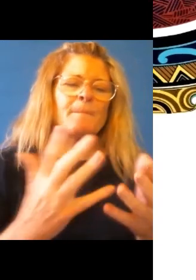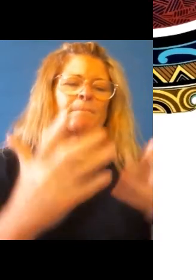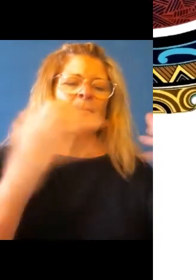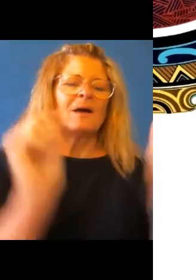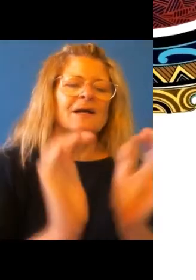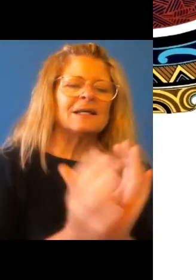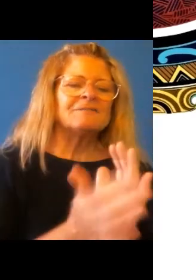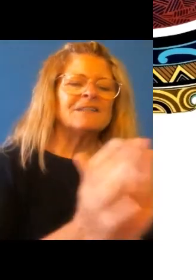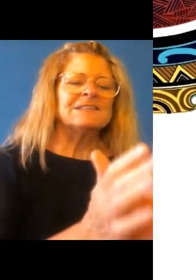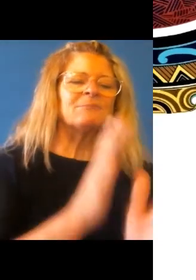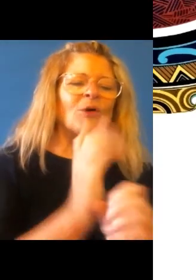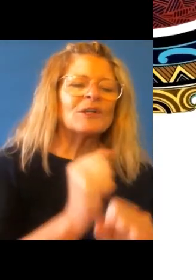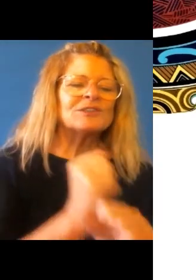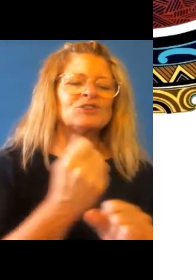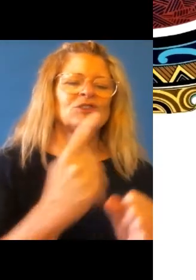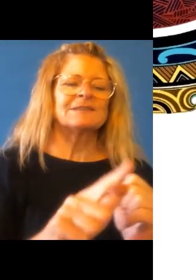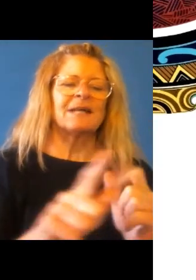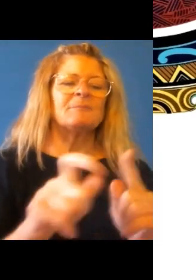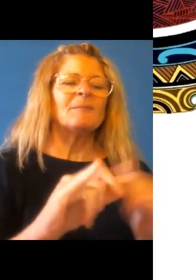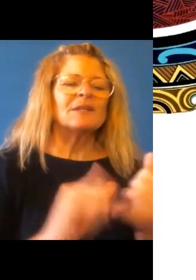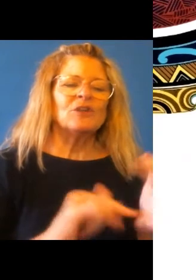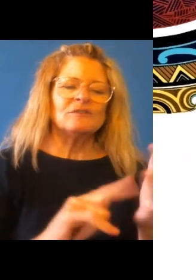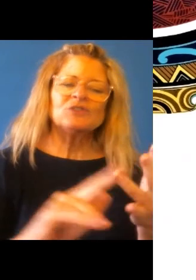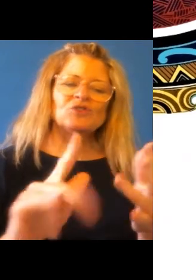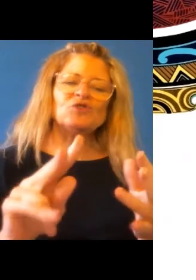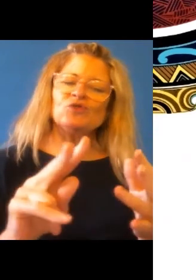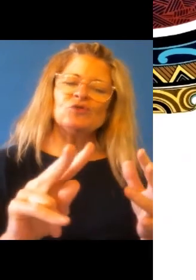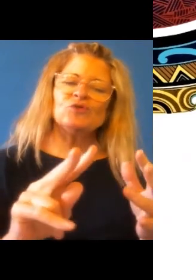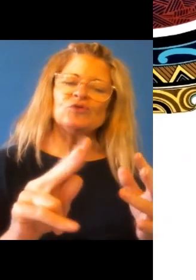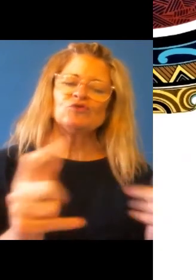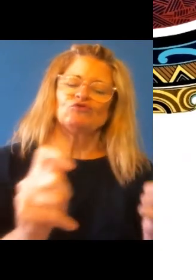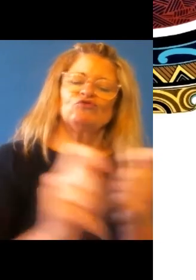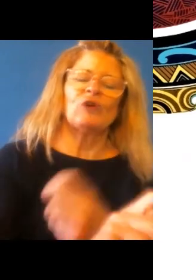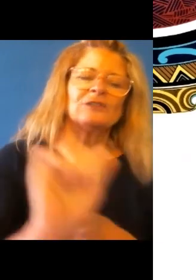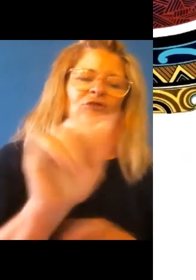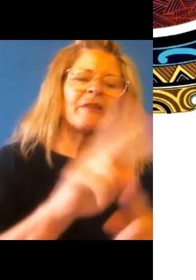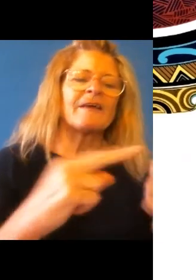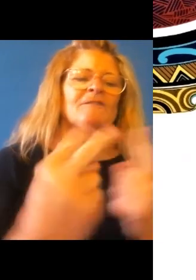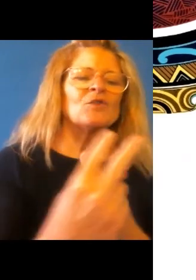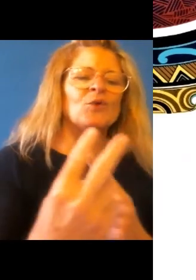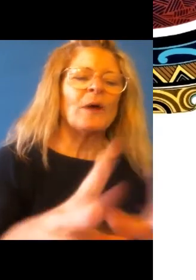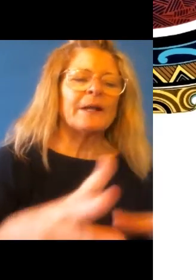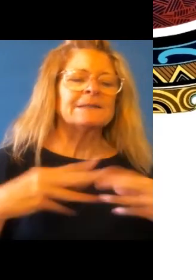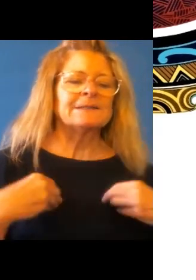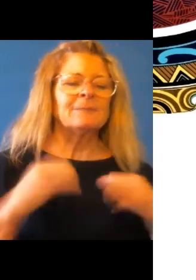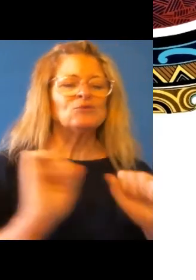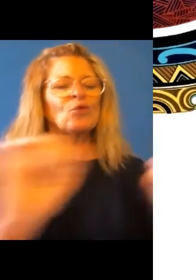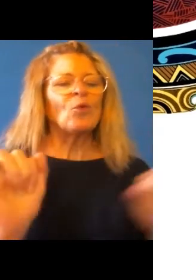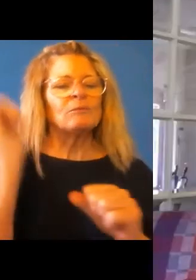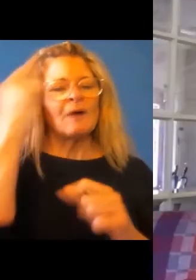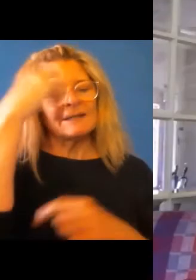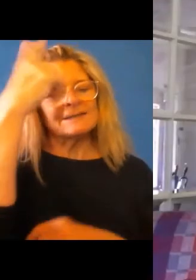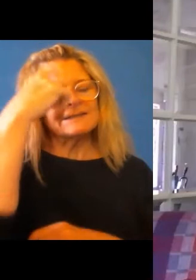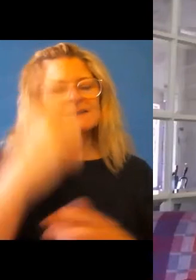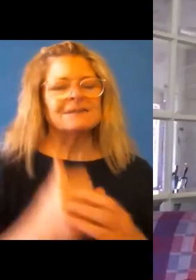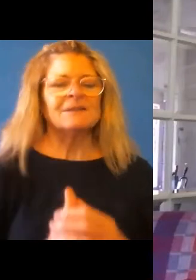servants in the past to, uh, to come around to your ways of thinking on, on partnerships? If you've got an example there or, or, or, or Yeah,